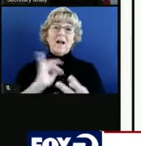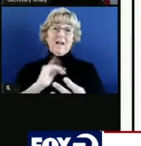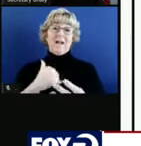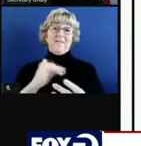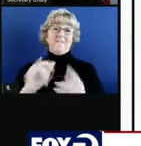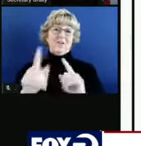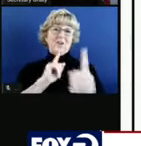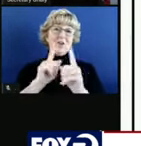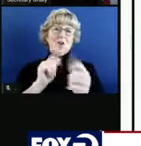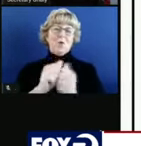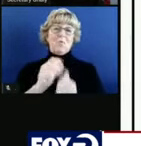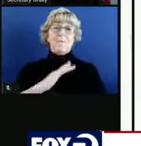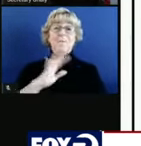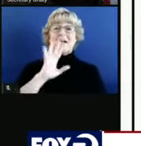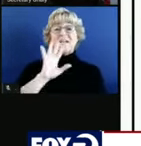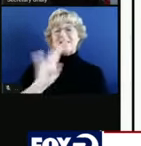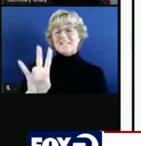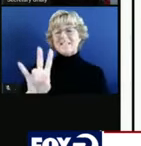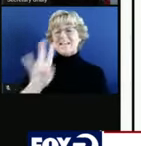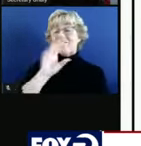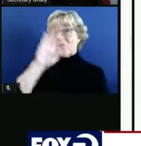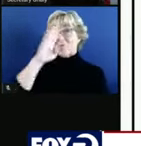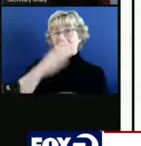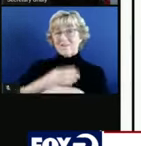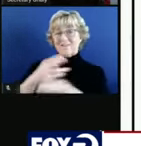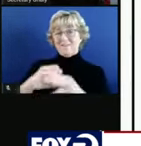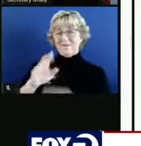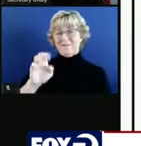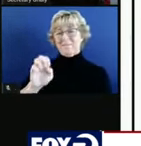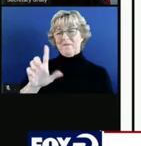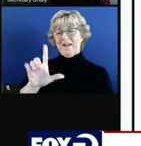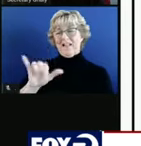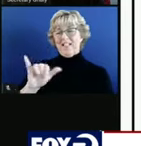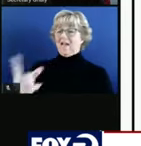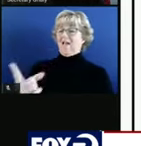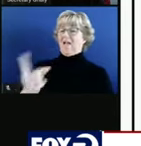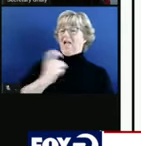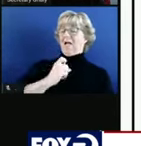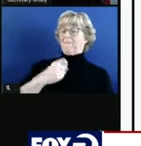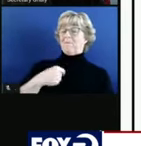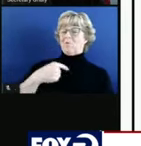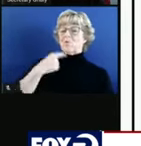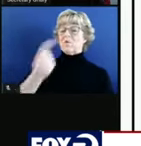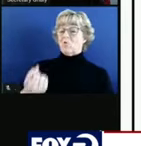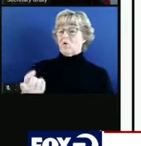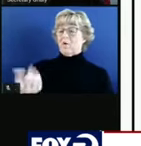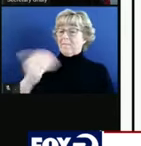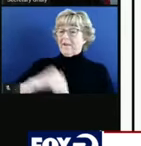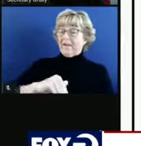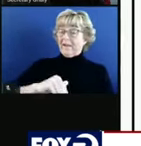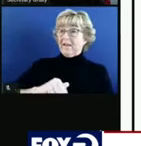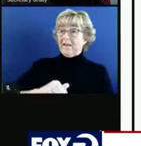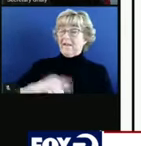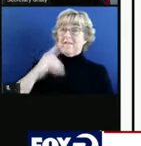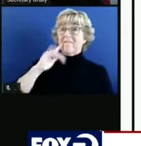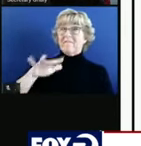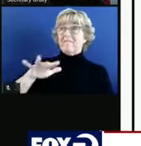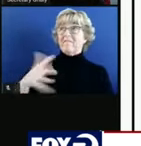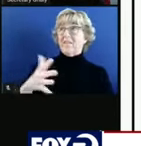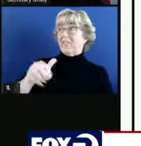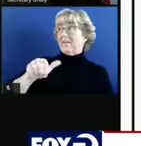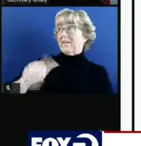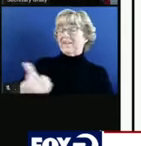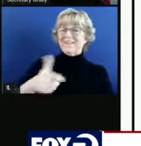conversation with my seven-year-old son, Eli. He was asking me after we told him again for the fifth or tenth